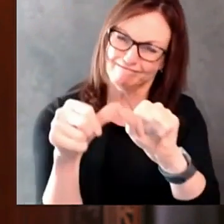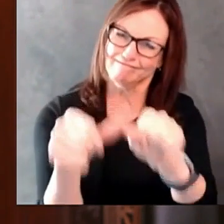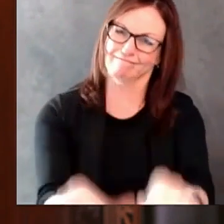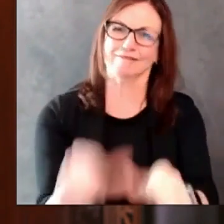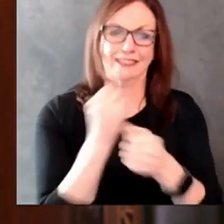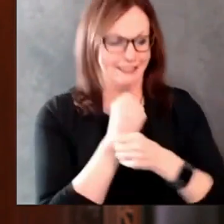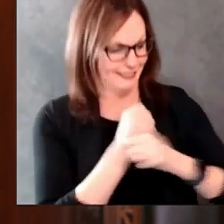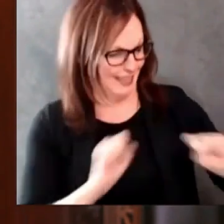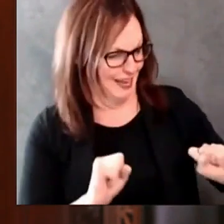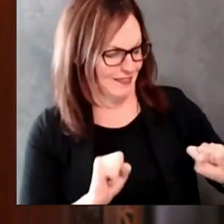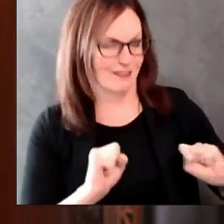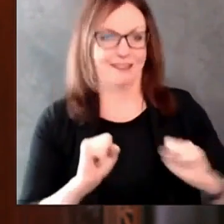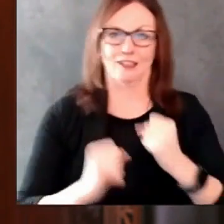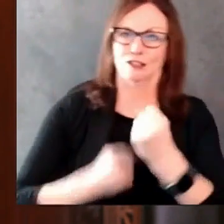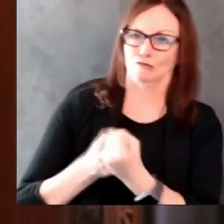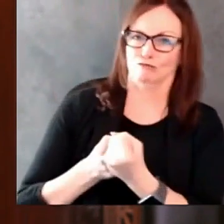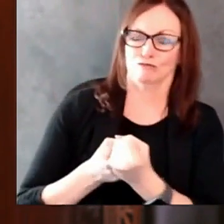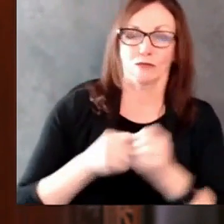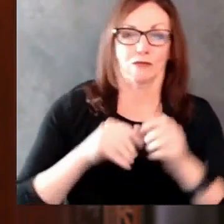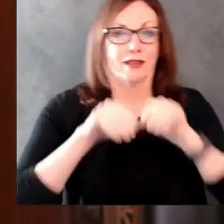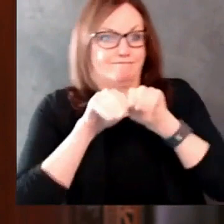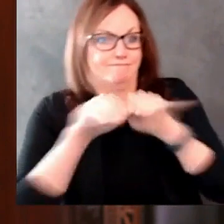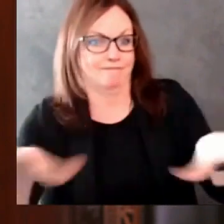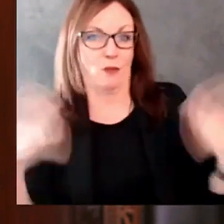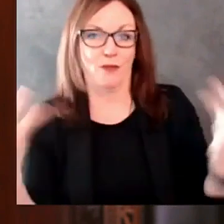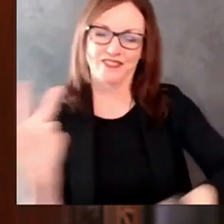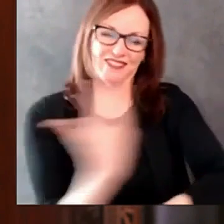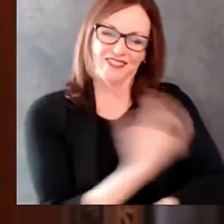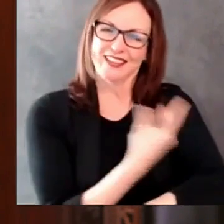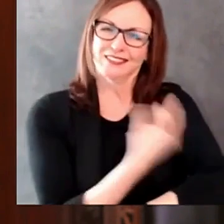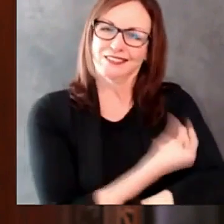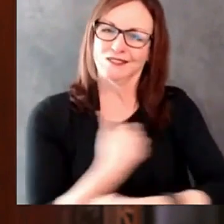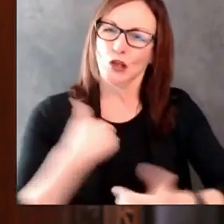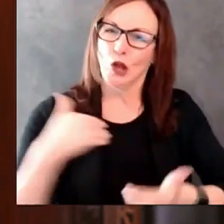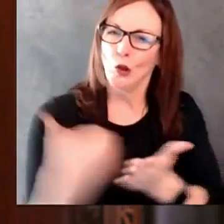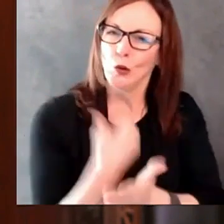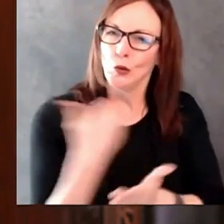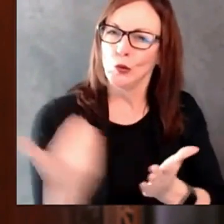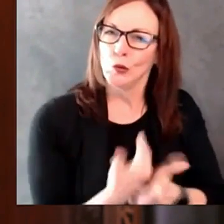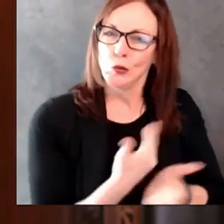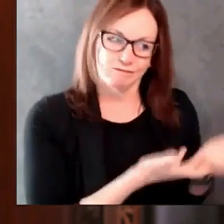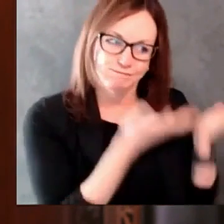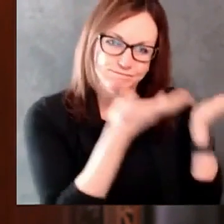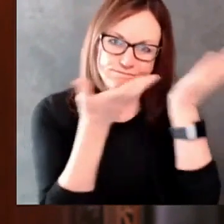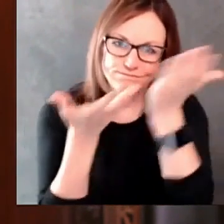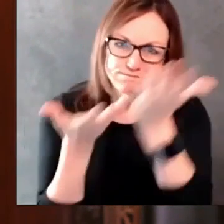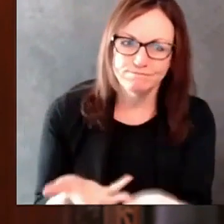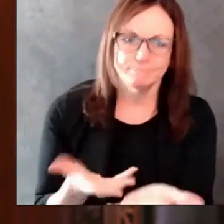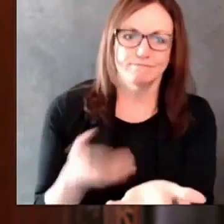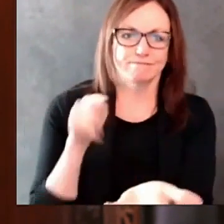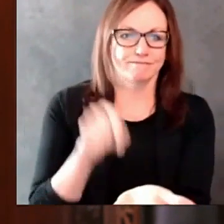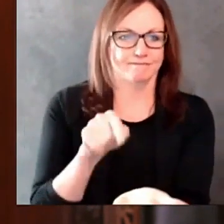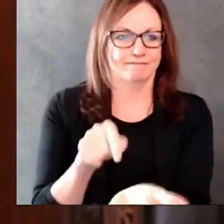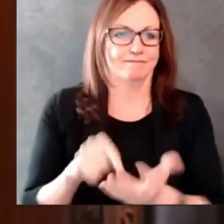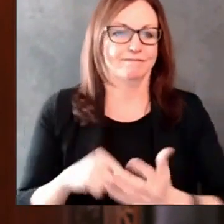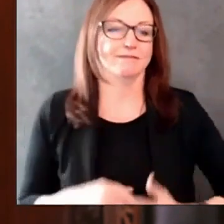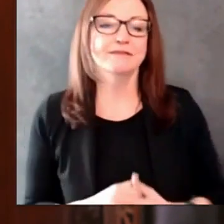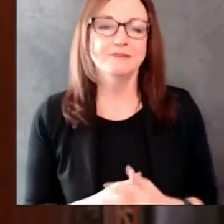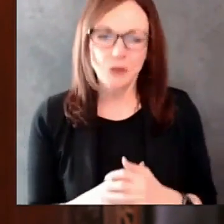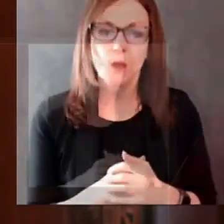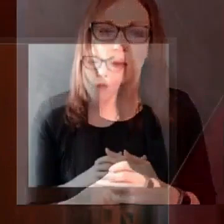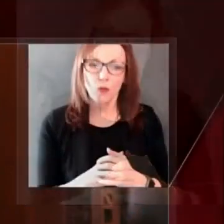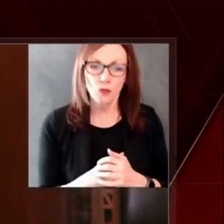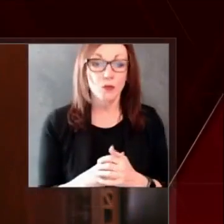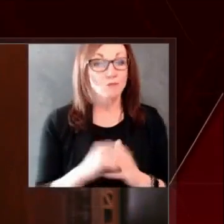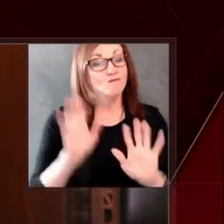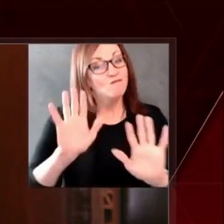regional hubs across the state. As I've said all along, I believe in science, and I trust our scientists, researchers, and